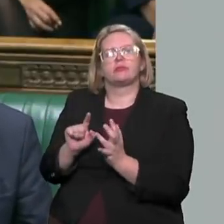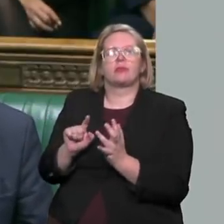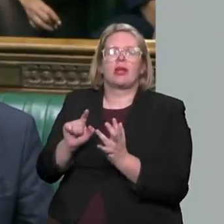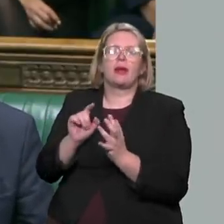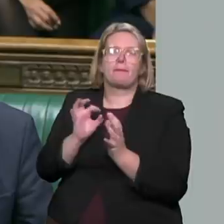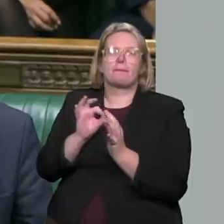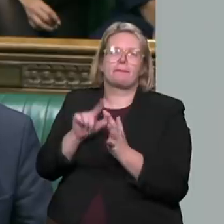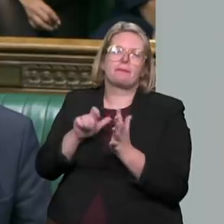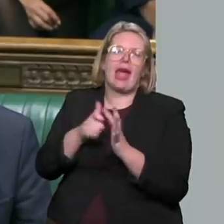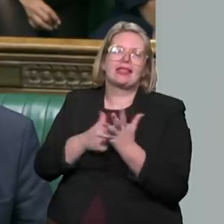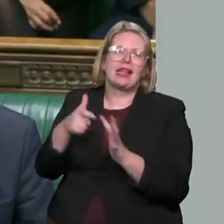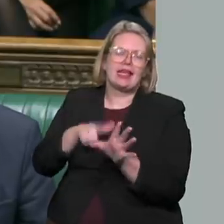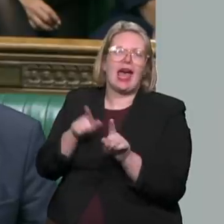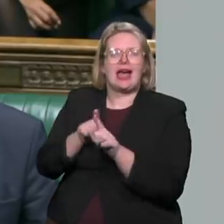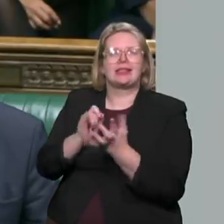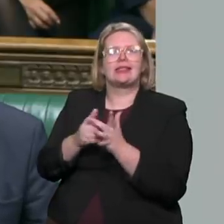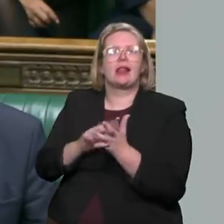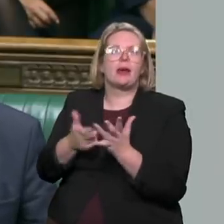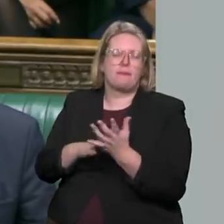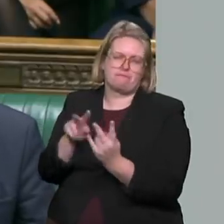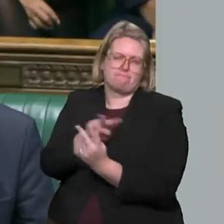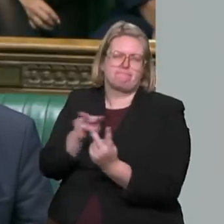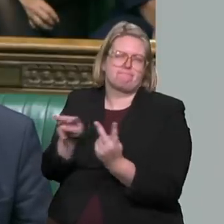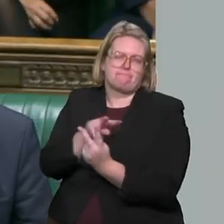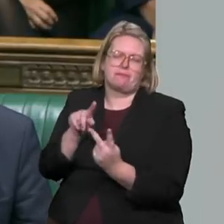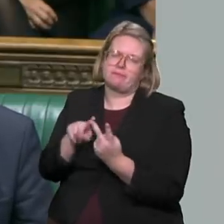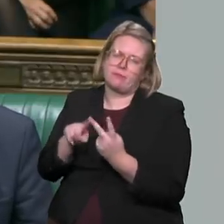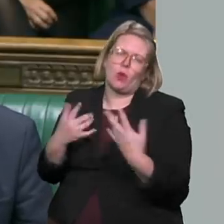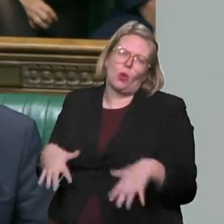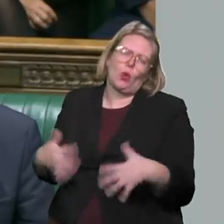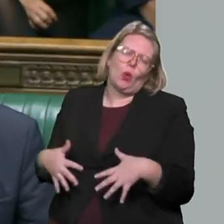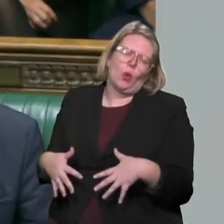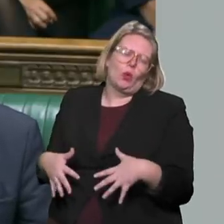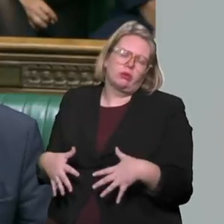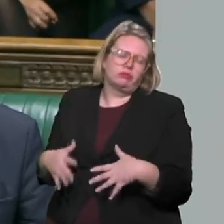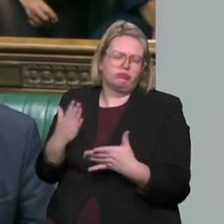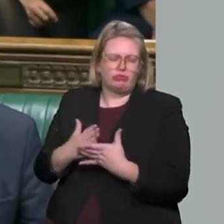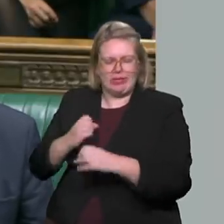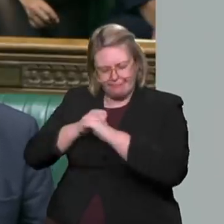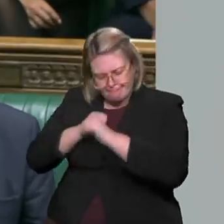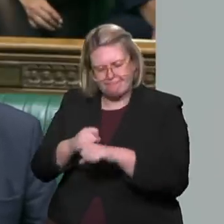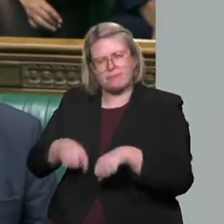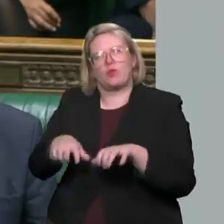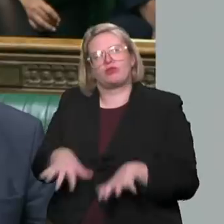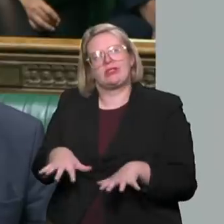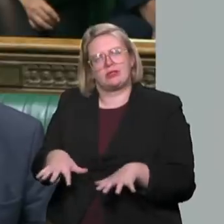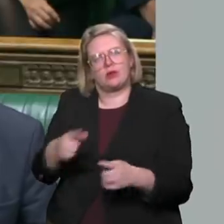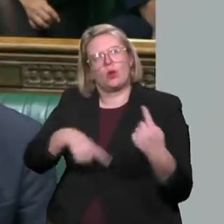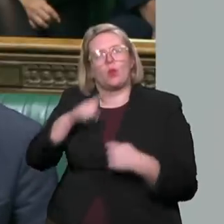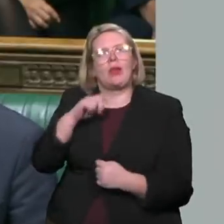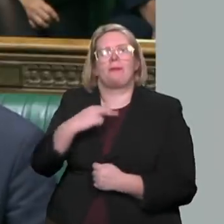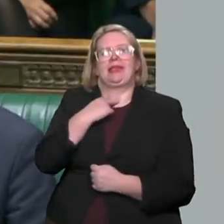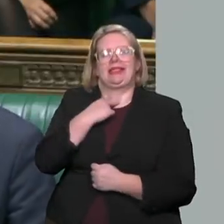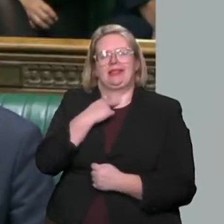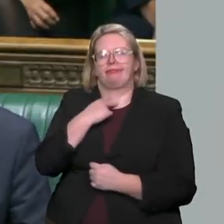and Sidko. He served this House and country abscessously and will be missed by members across the House.